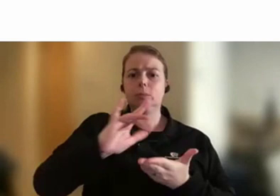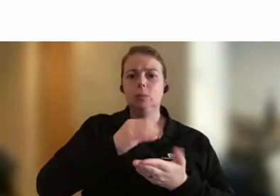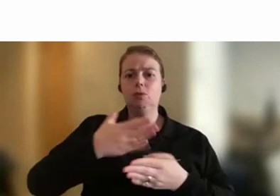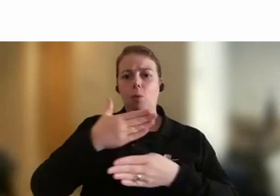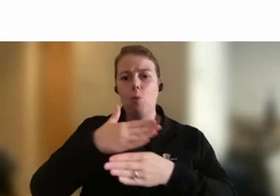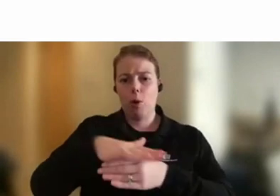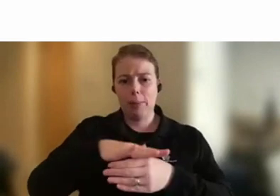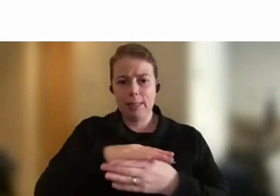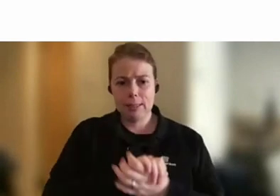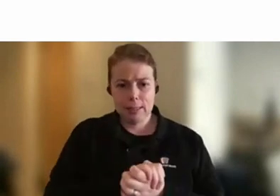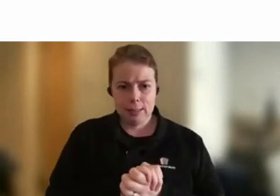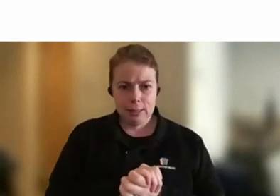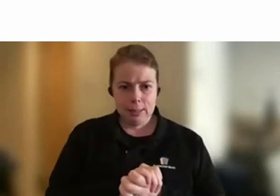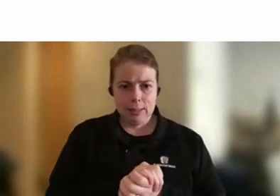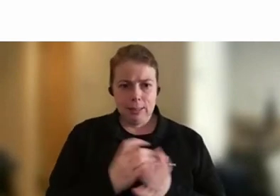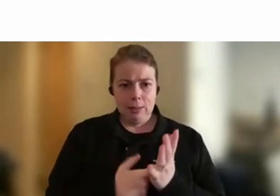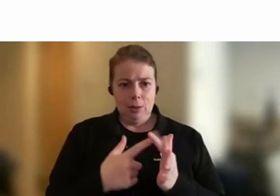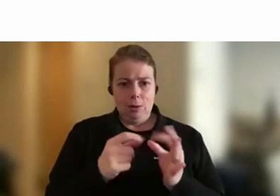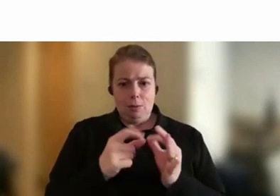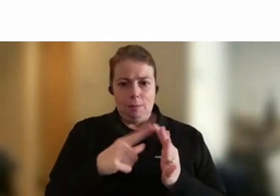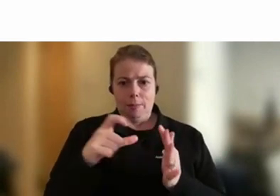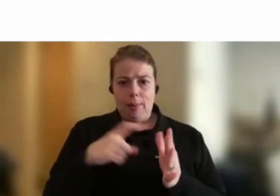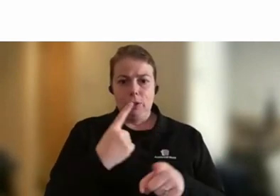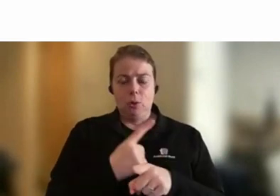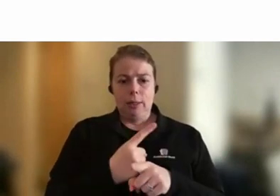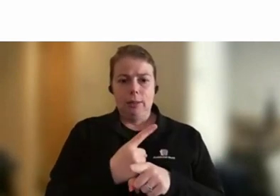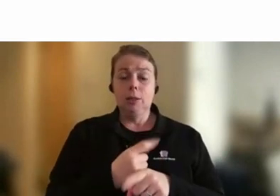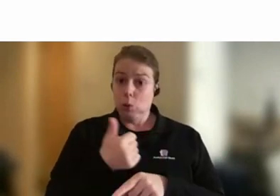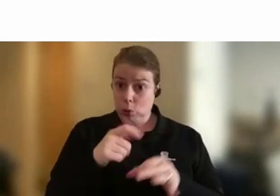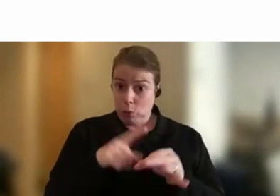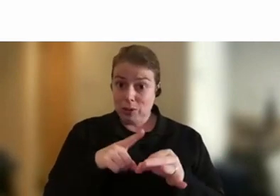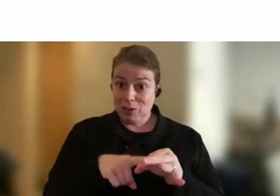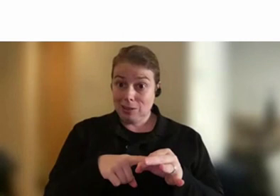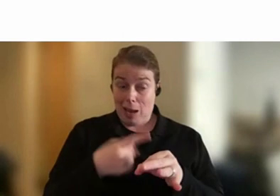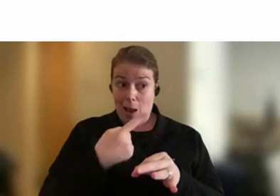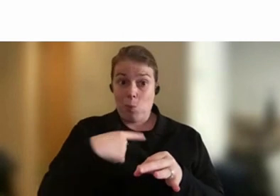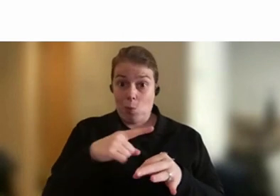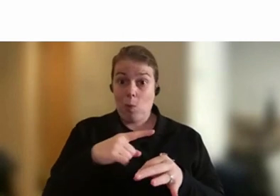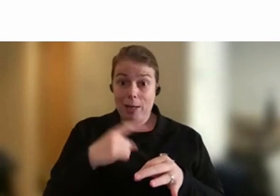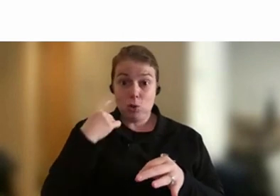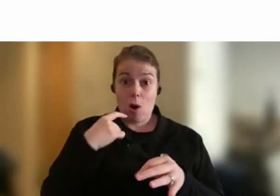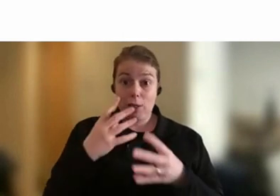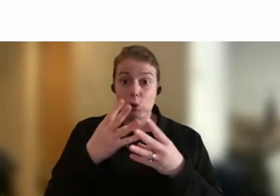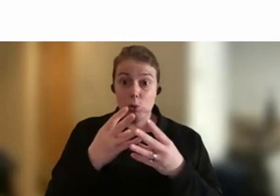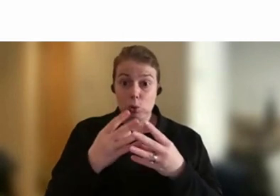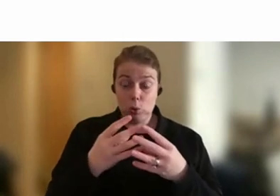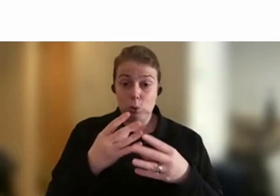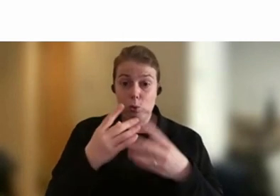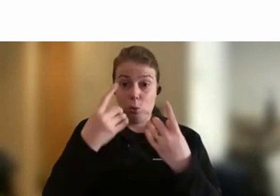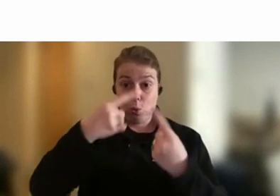It's a really good question. And it's one that we are grappling with within the agency at the moment, because if you